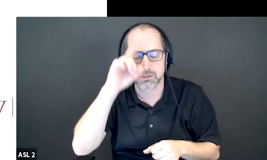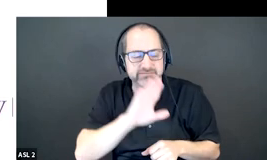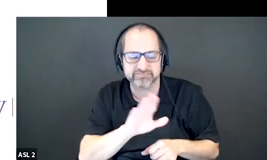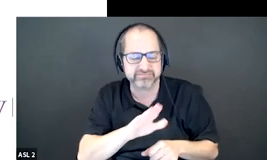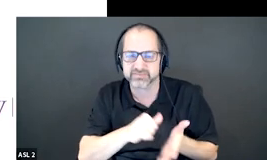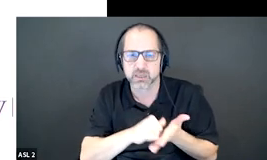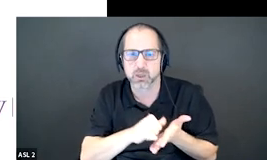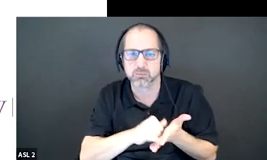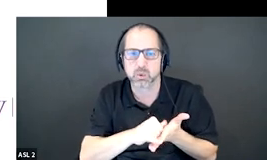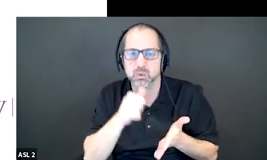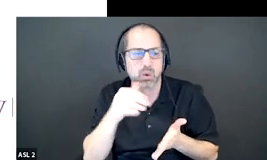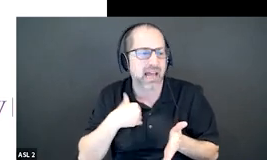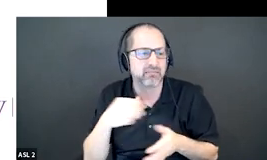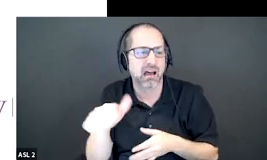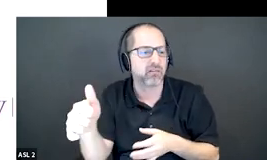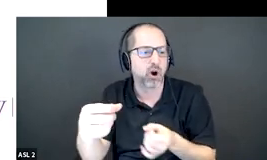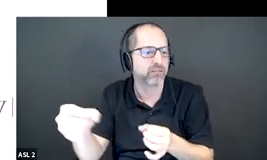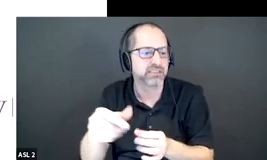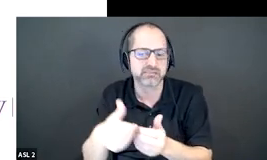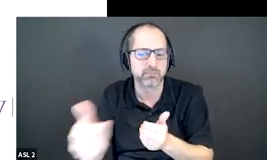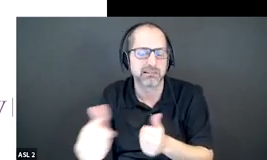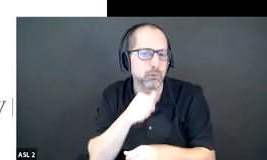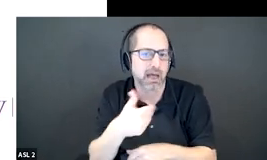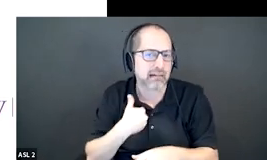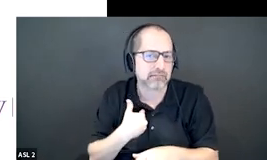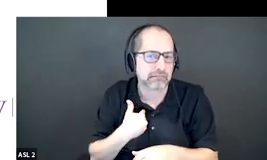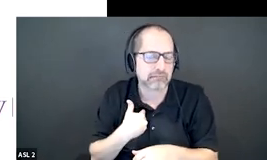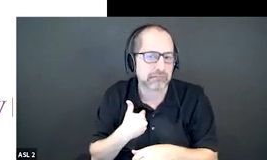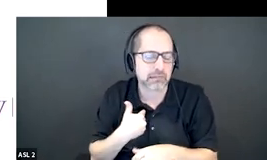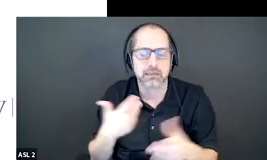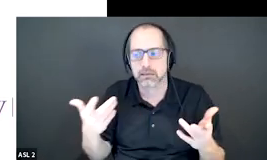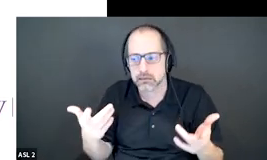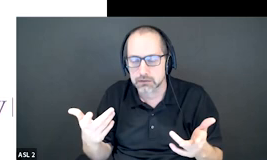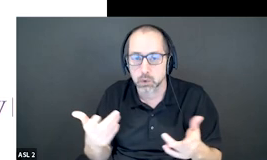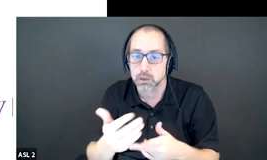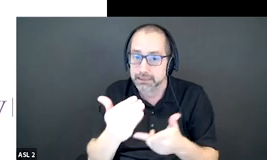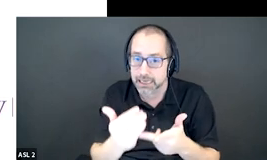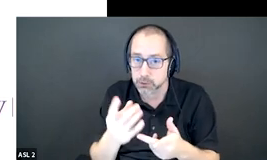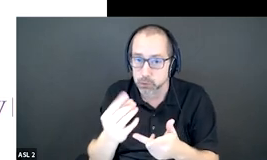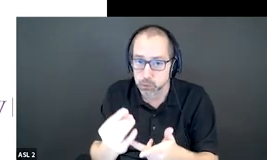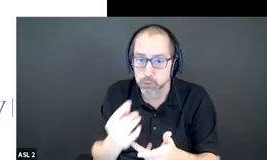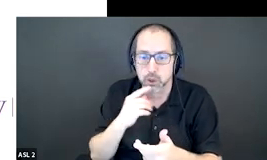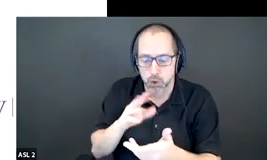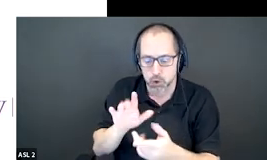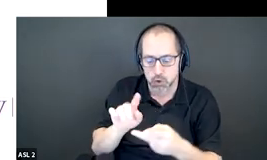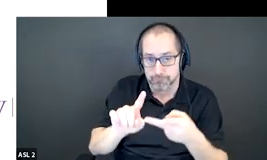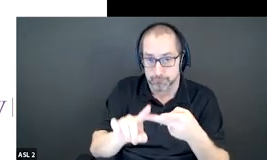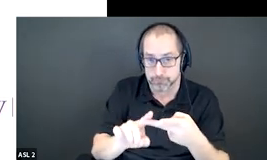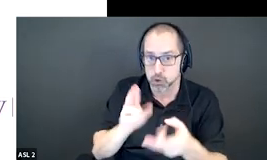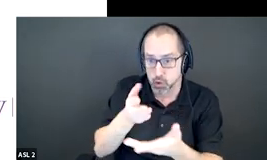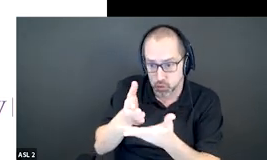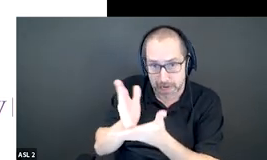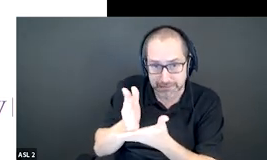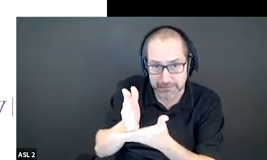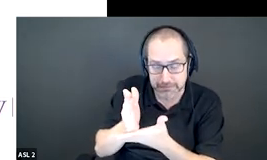have any extra offices so what's the next thing by looking up what your rights are what can help you you can